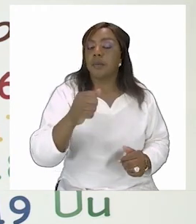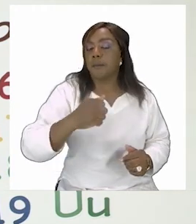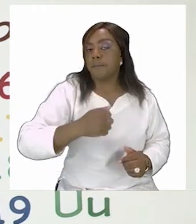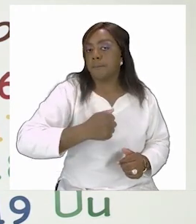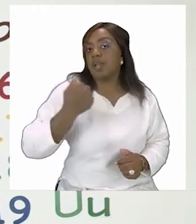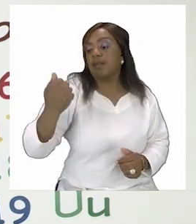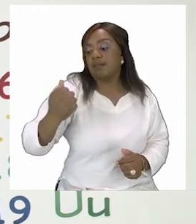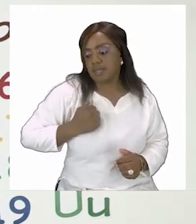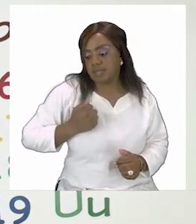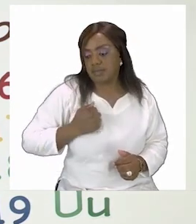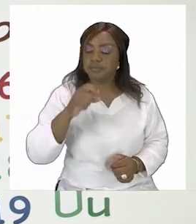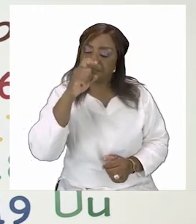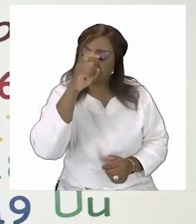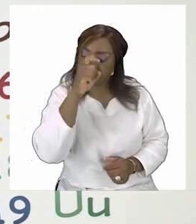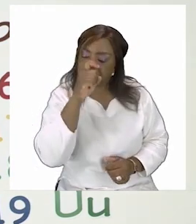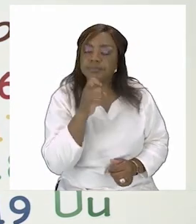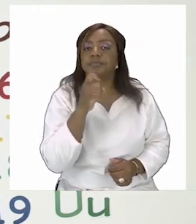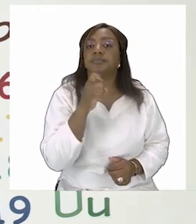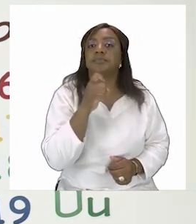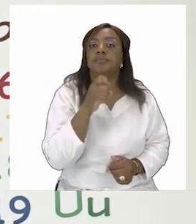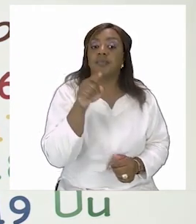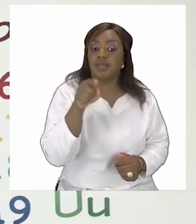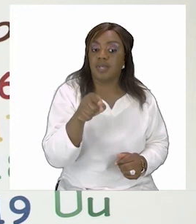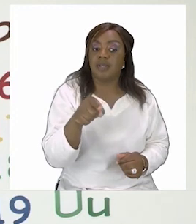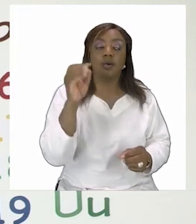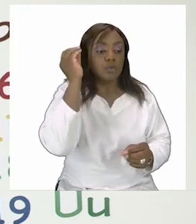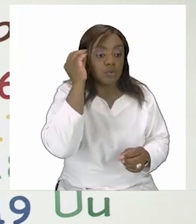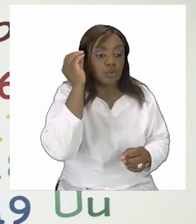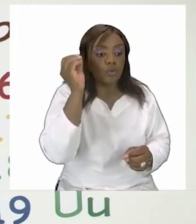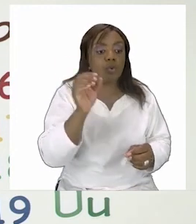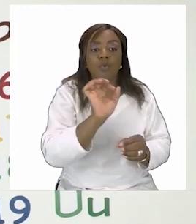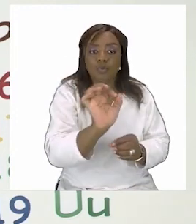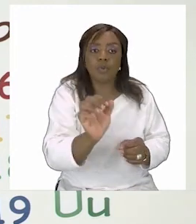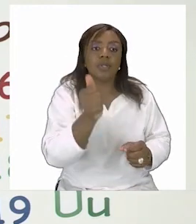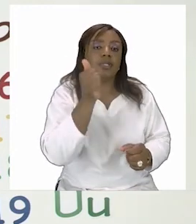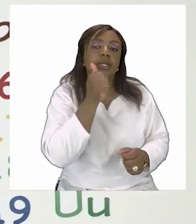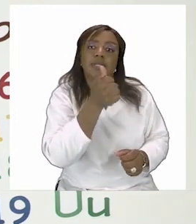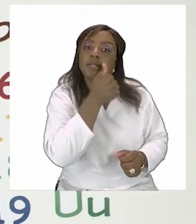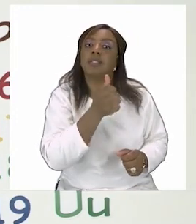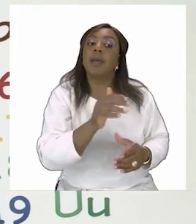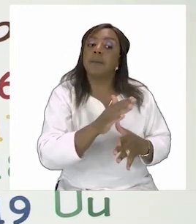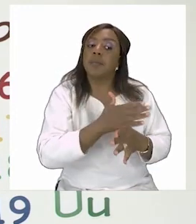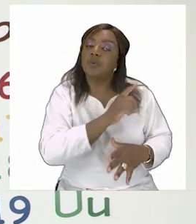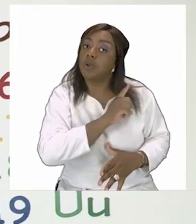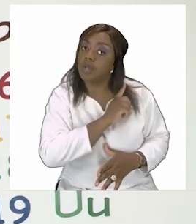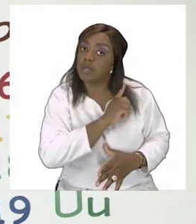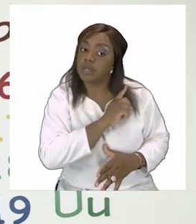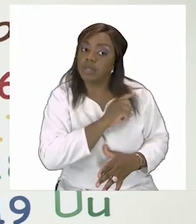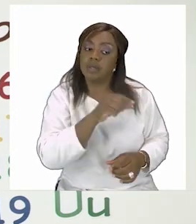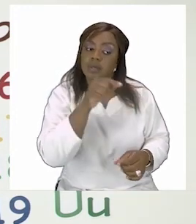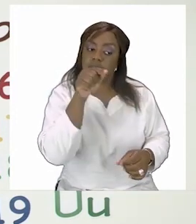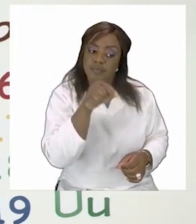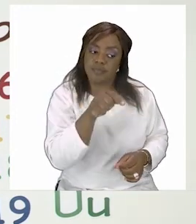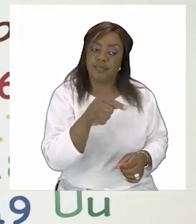father's sister that's how you know that she is your aunt and this is how i'd like you to